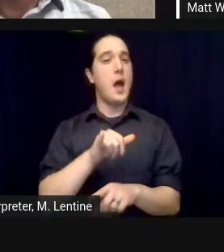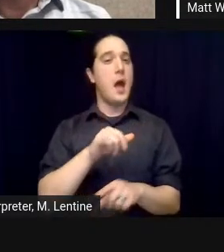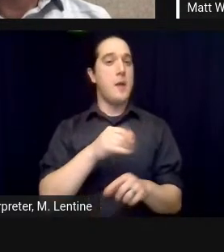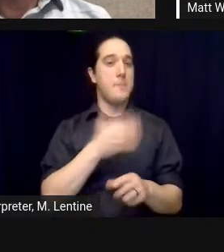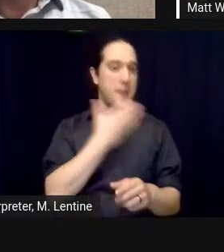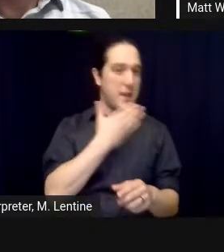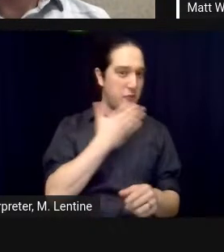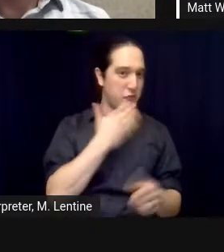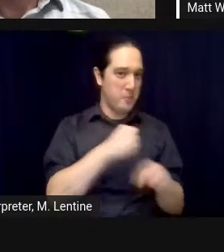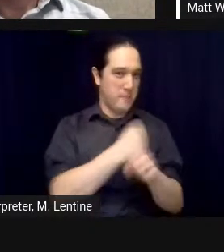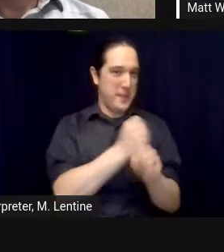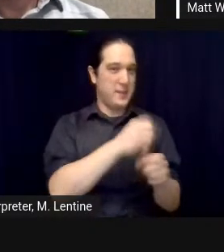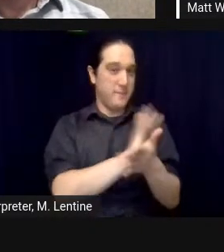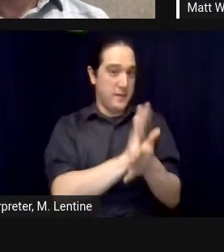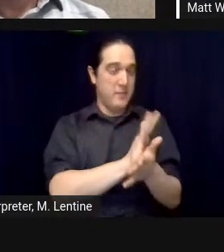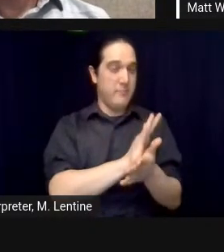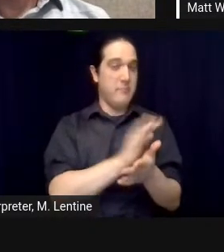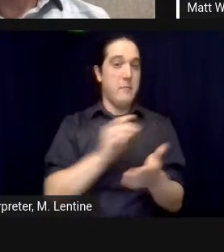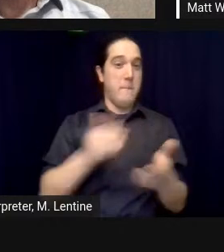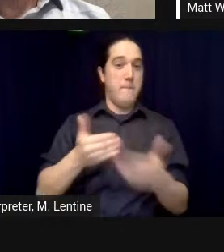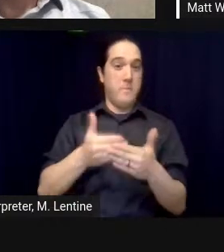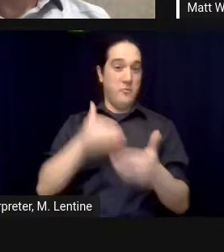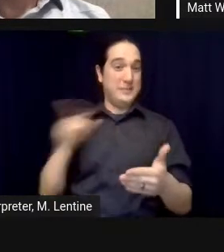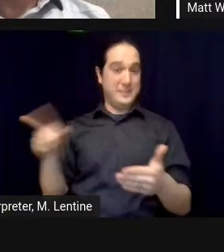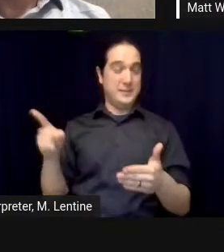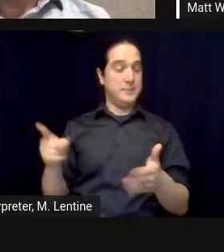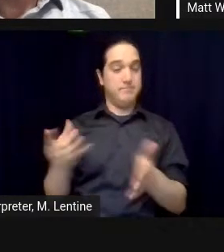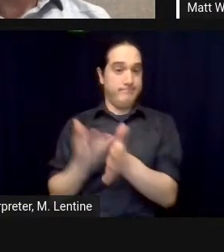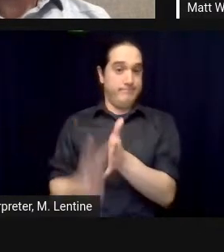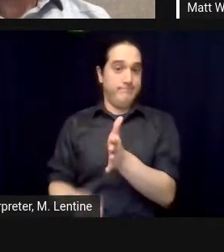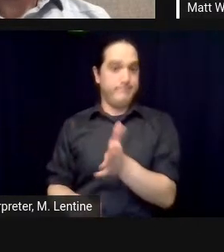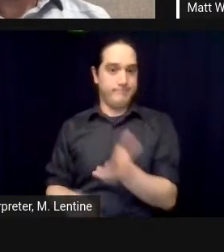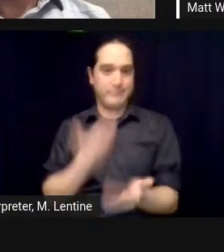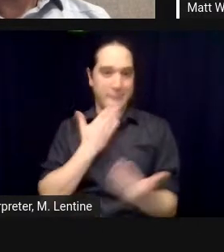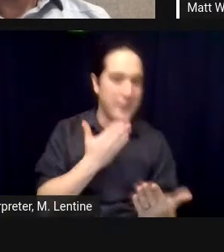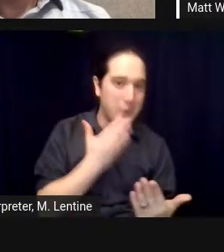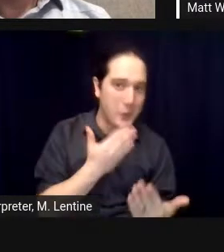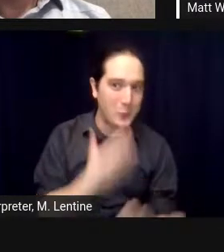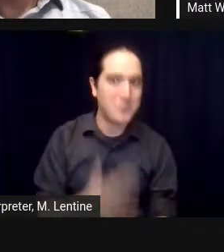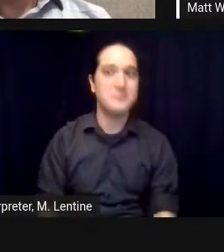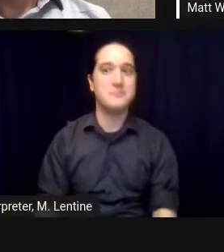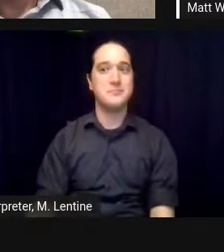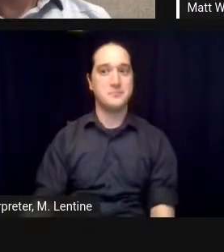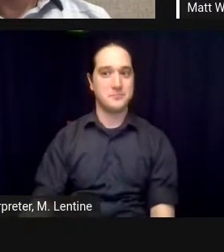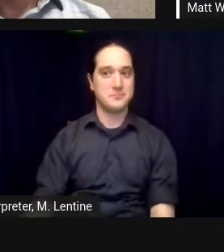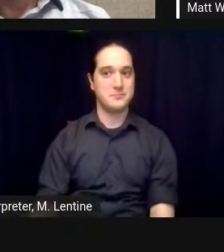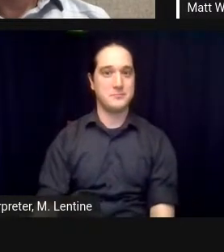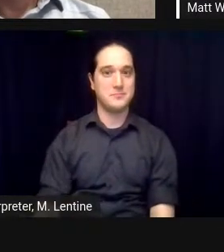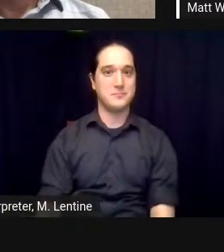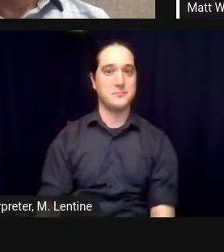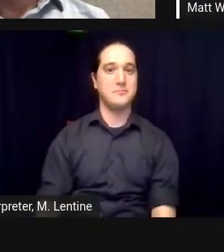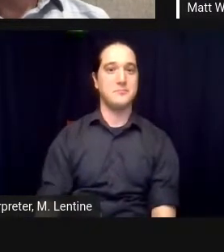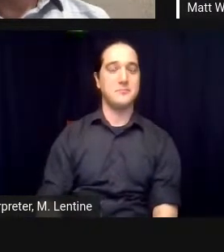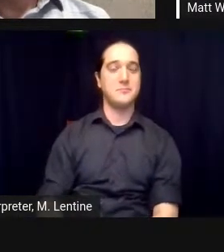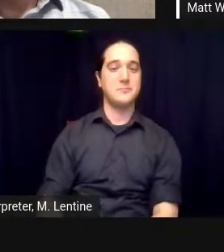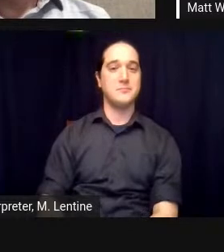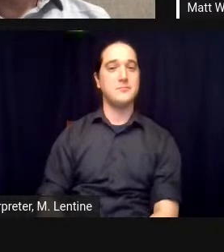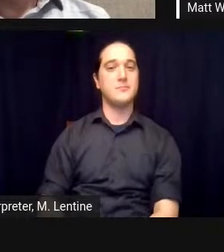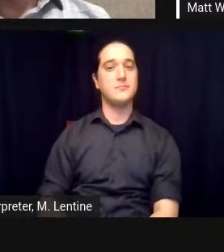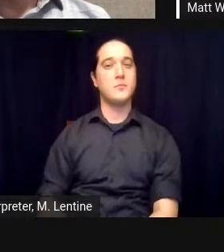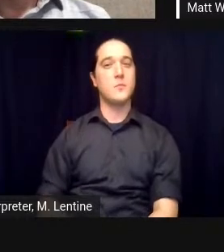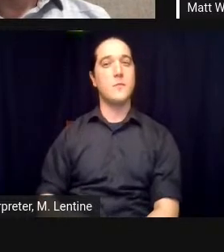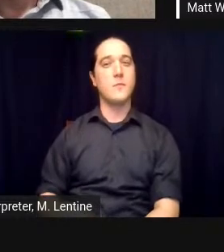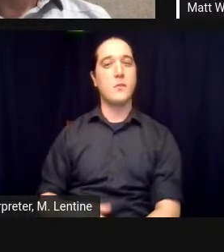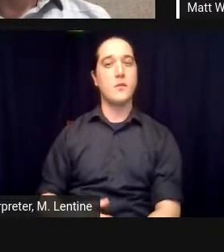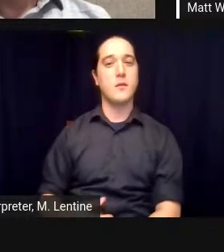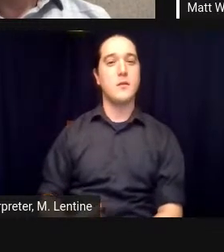greatest parts of making this film was premiering it at sundance film festival and having john allen in the audience and all of you and being